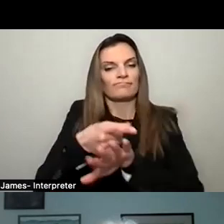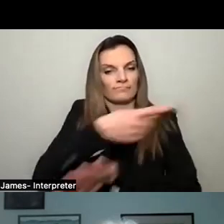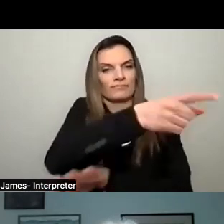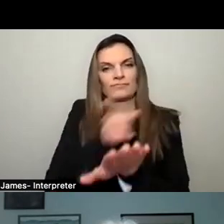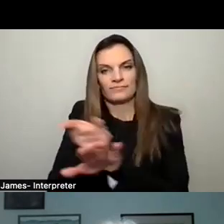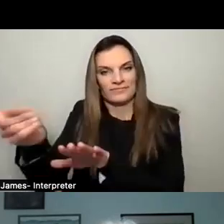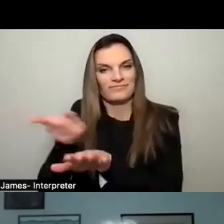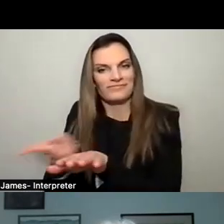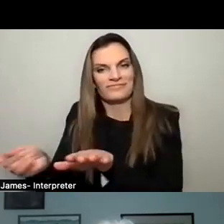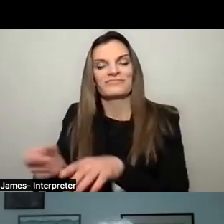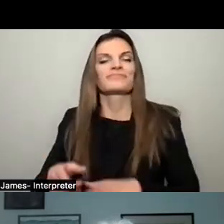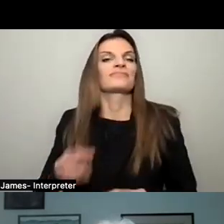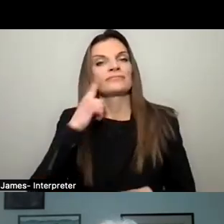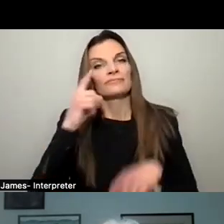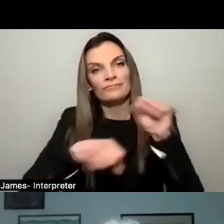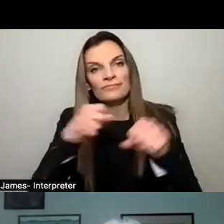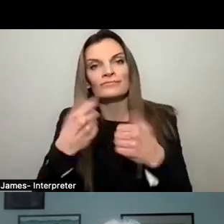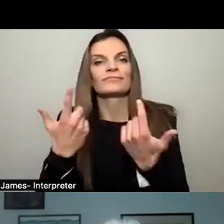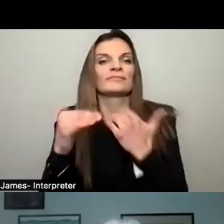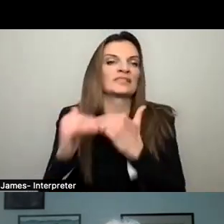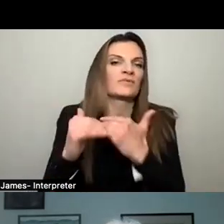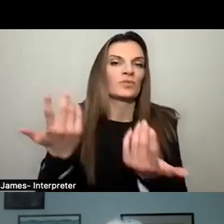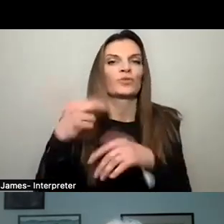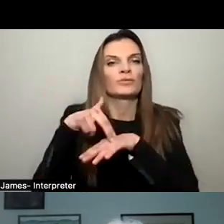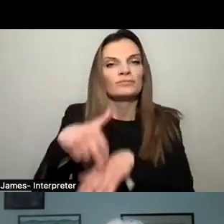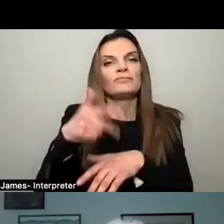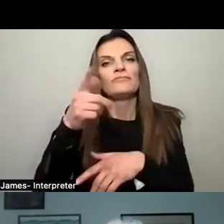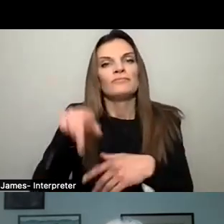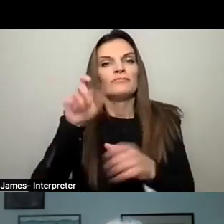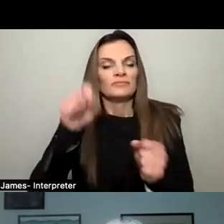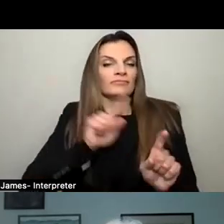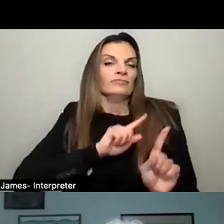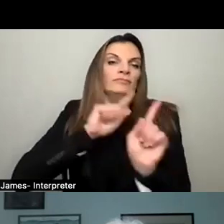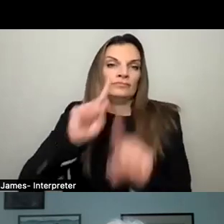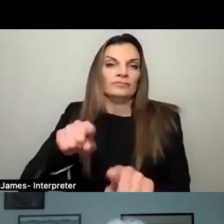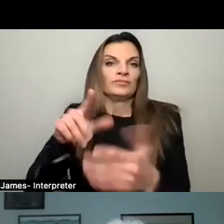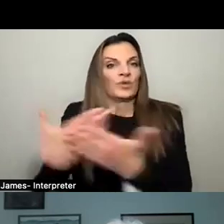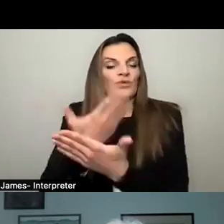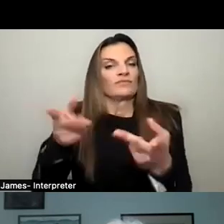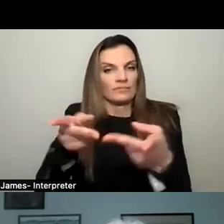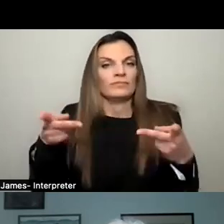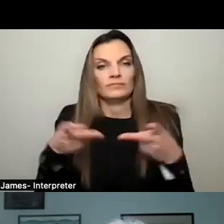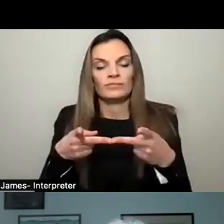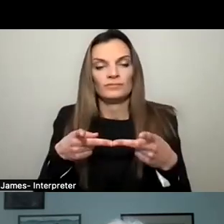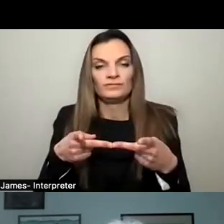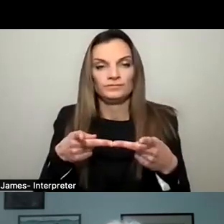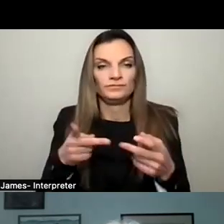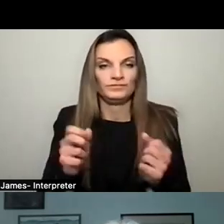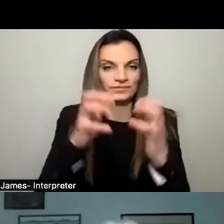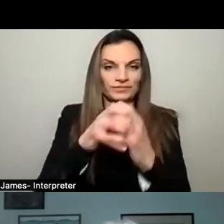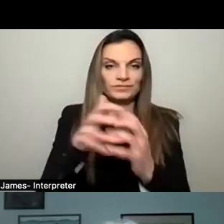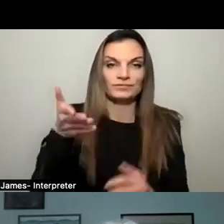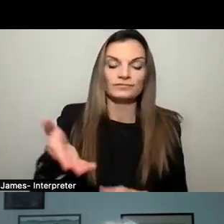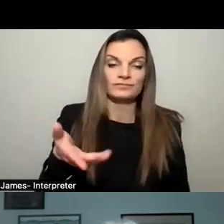pedestrians and cyclists and skateboarders and everybody else to get down to the new facilities that are being built there.